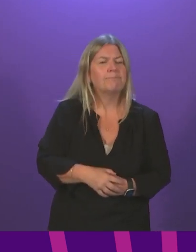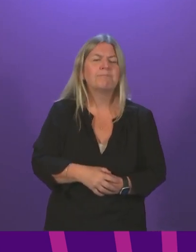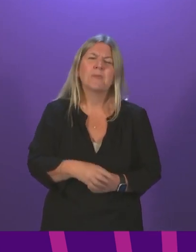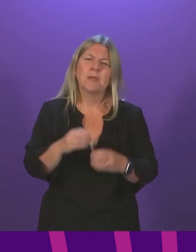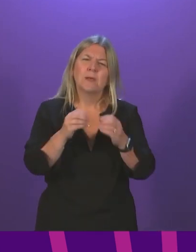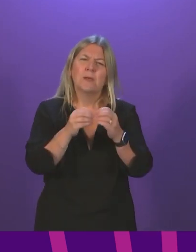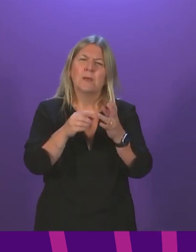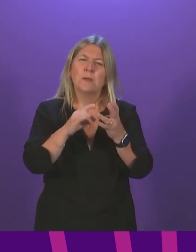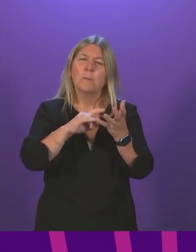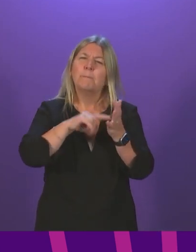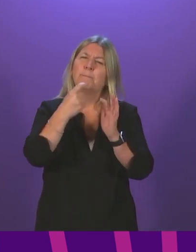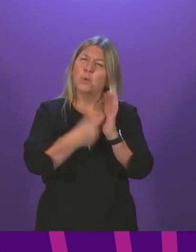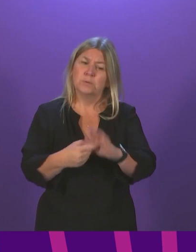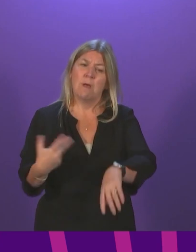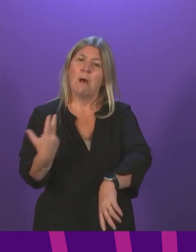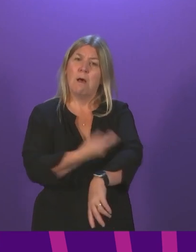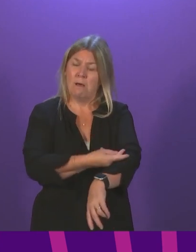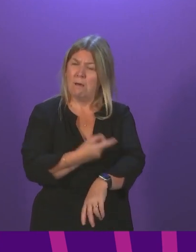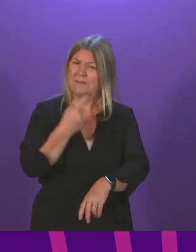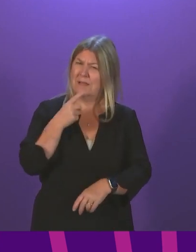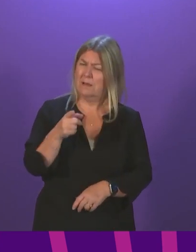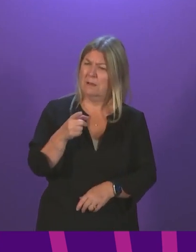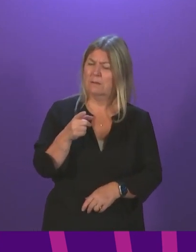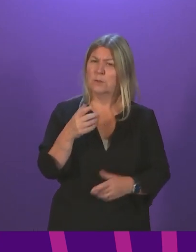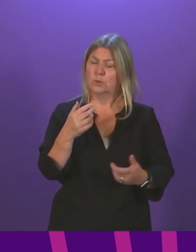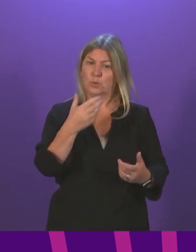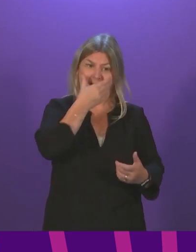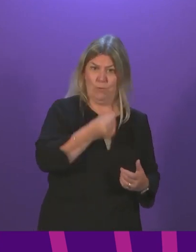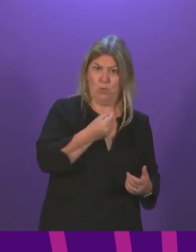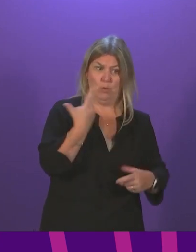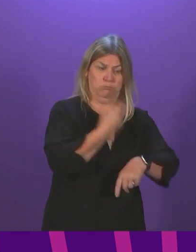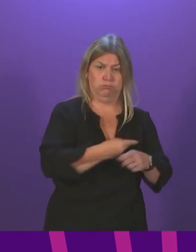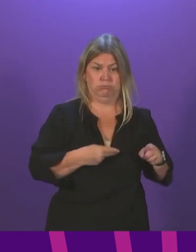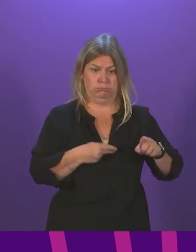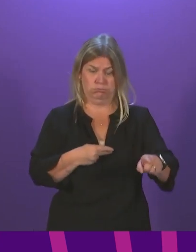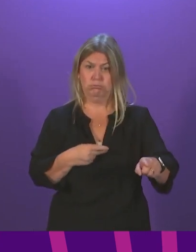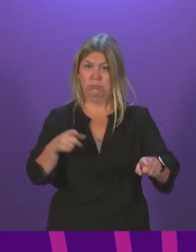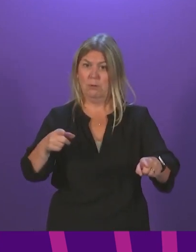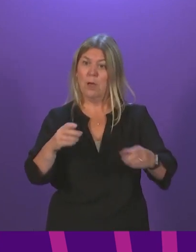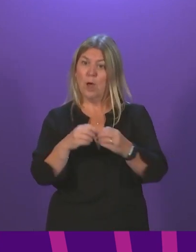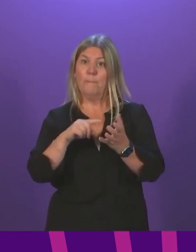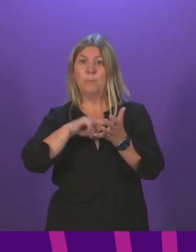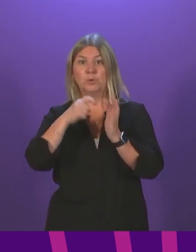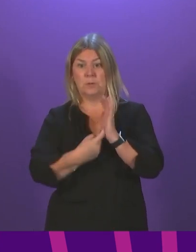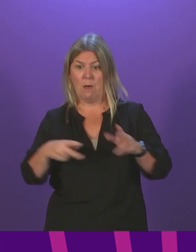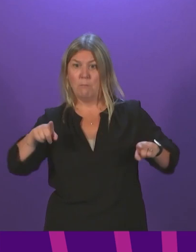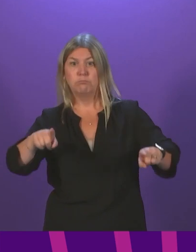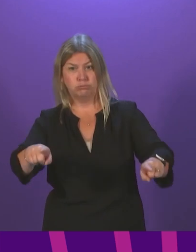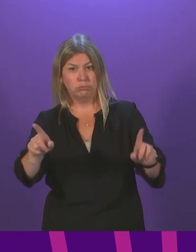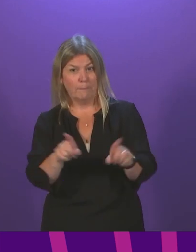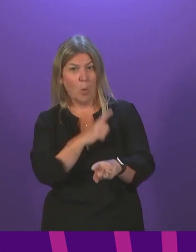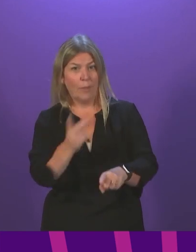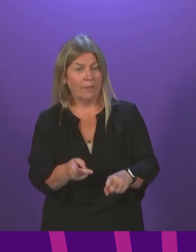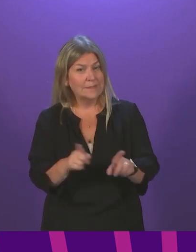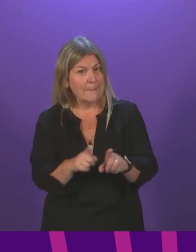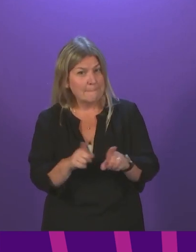Minister said the programme will run alongside the existing flu programme, but are there also plans to use mass vaccination centres?